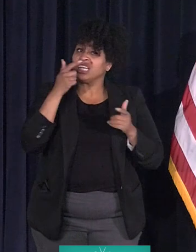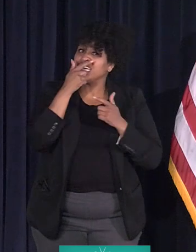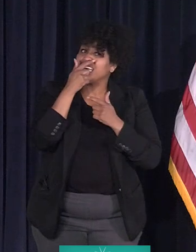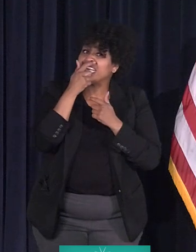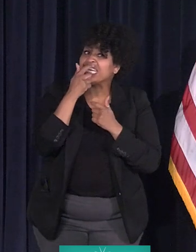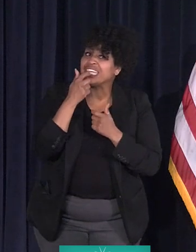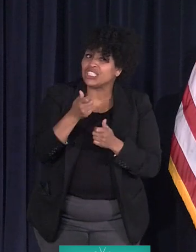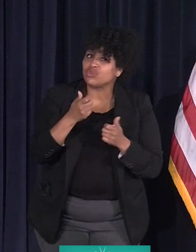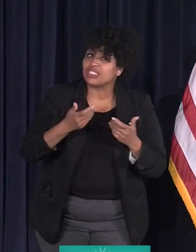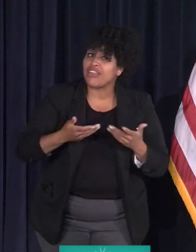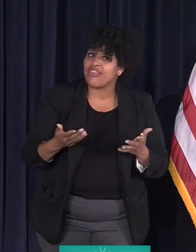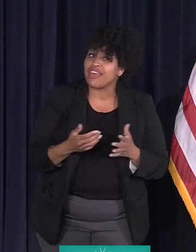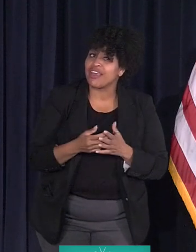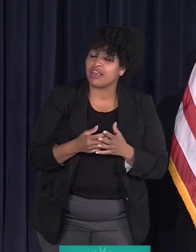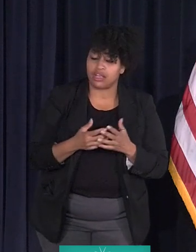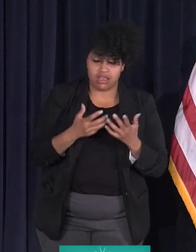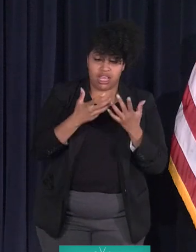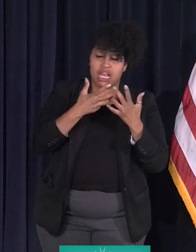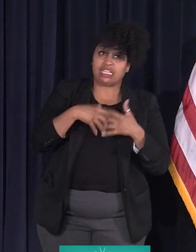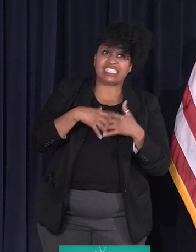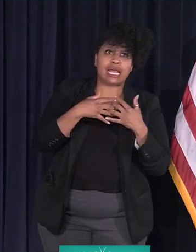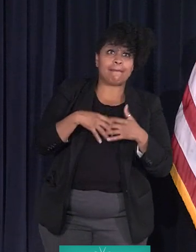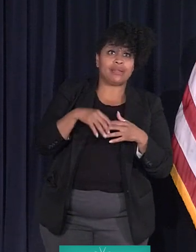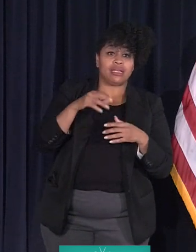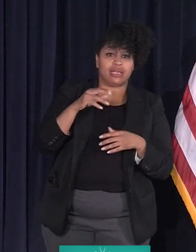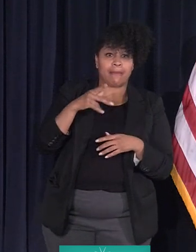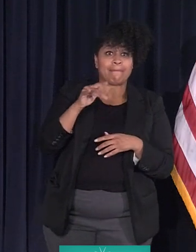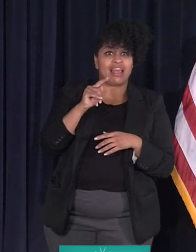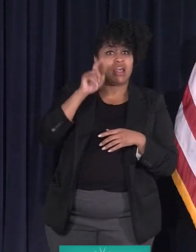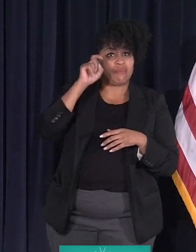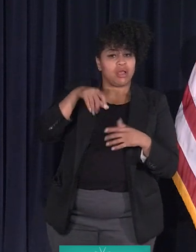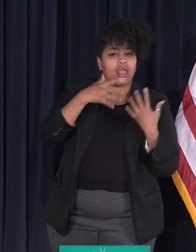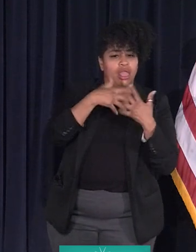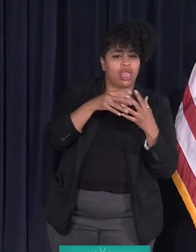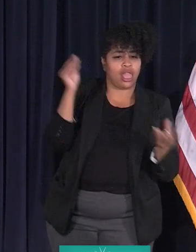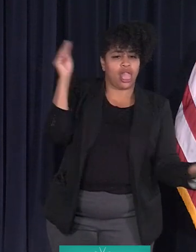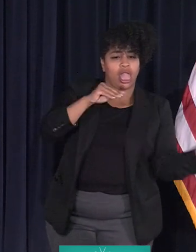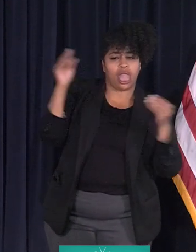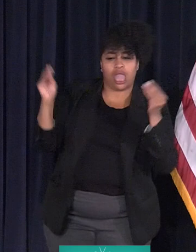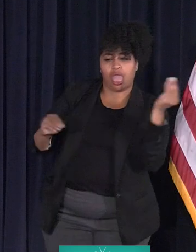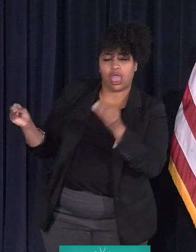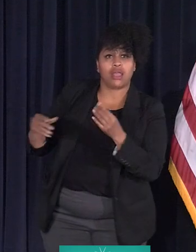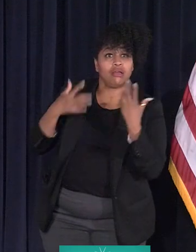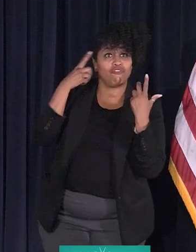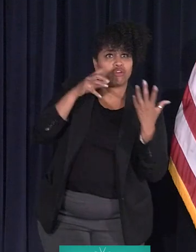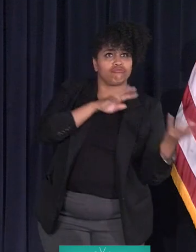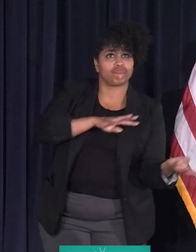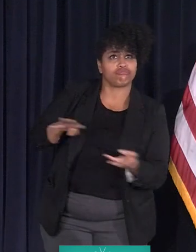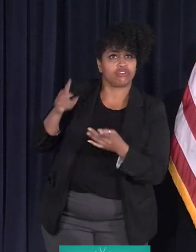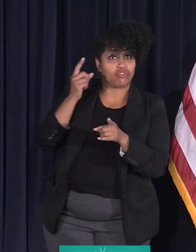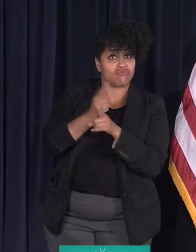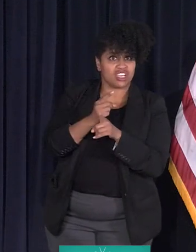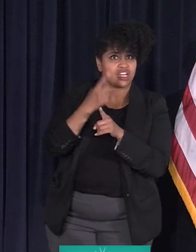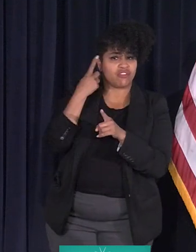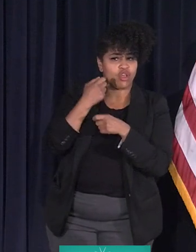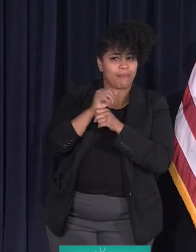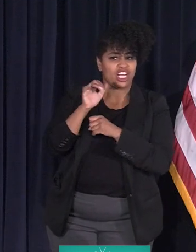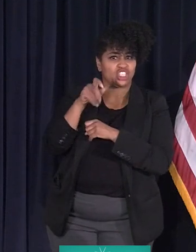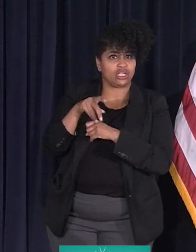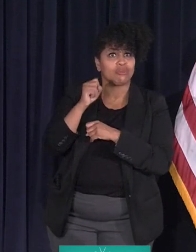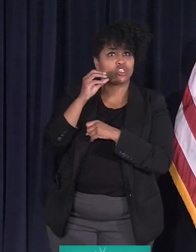assembly plant means you assemble. Somebody's got to make all the parts that go into the Jeep. And so Dakota